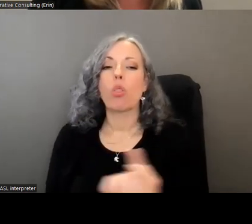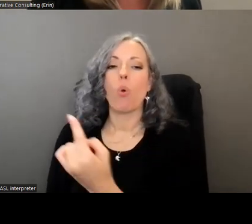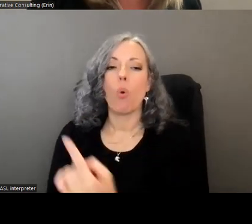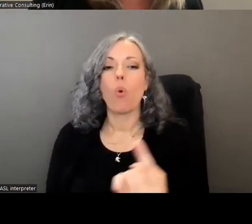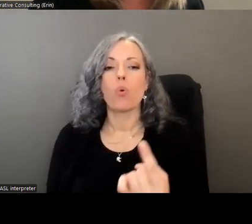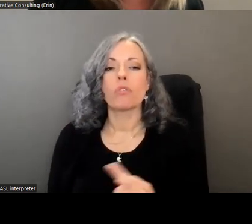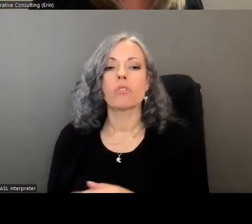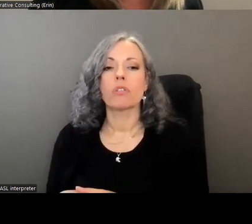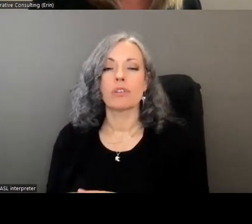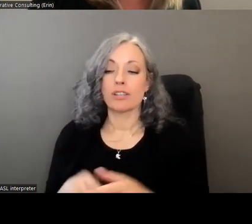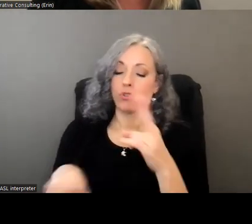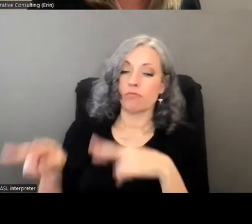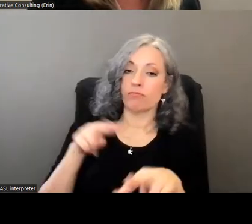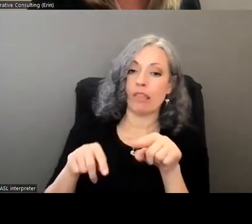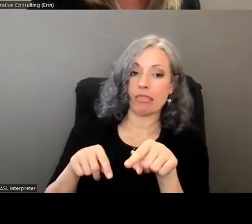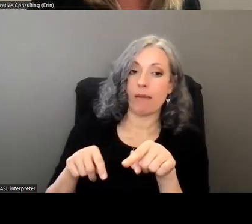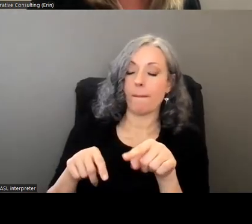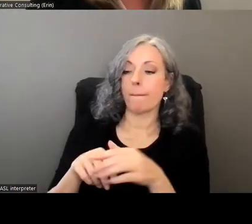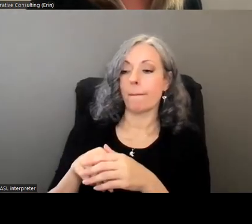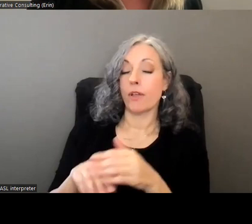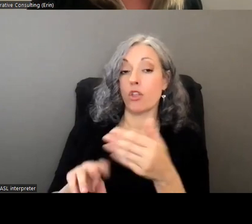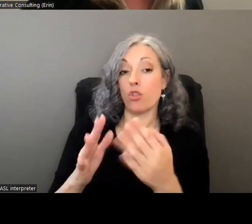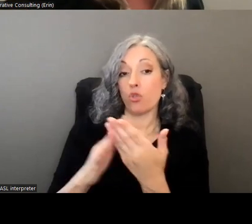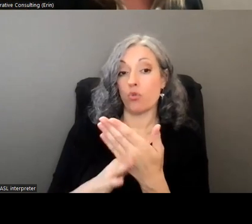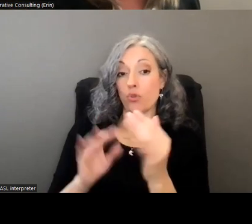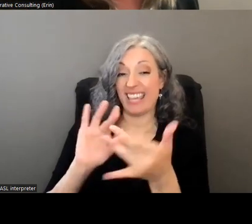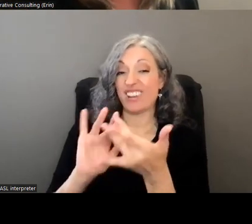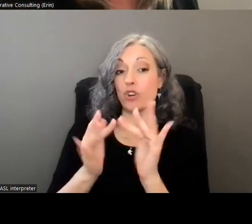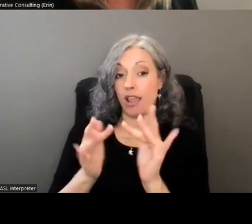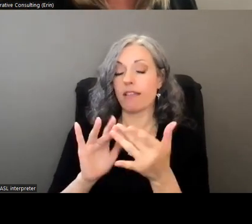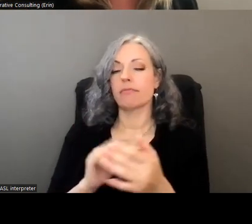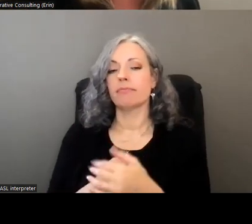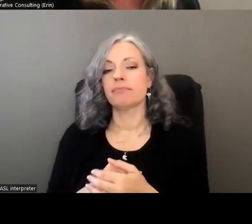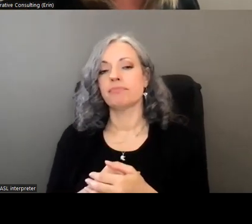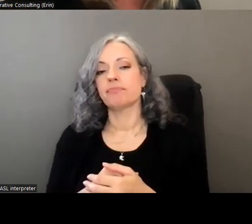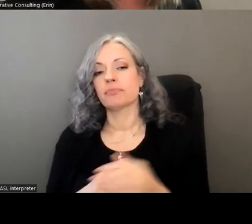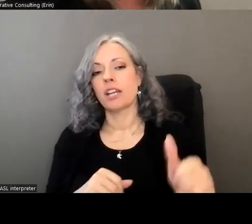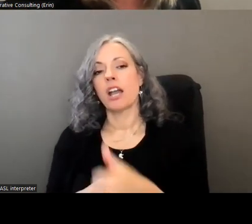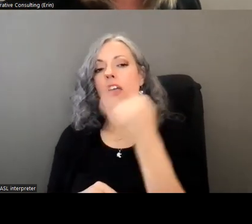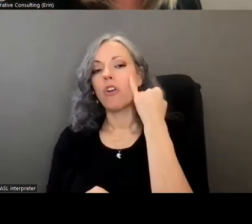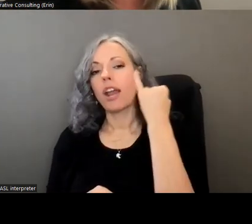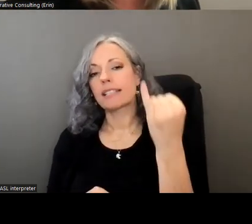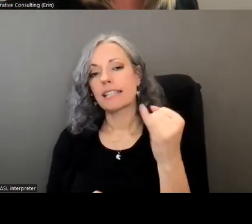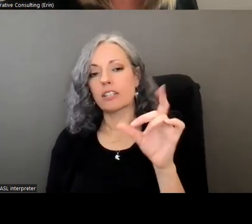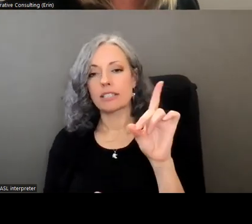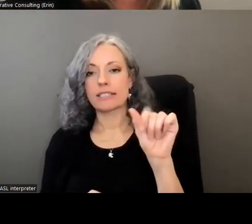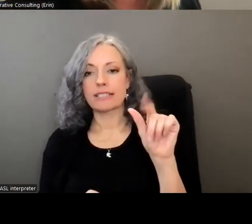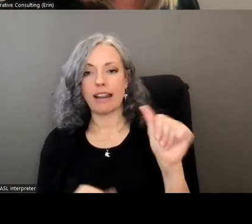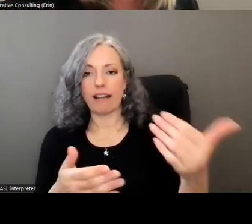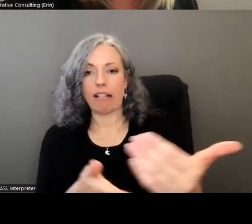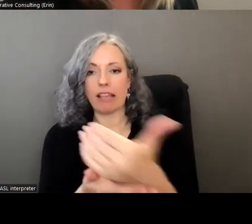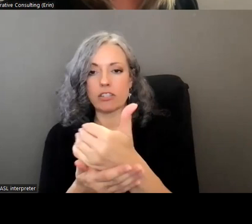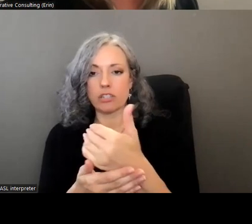monitor their consumers and then uh one other idea was around data collection so improving